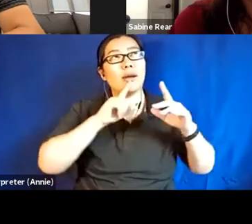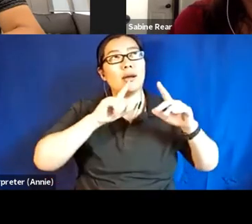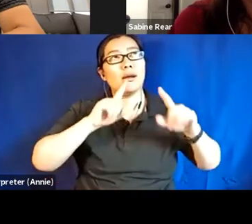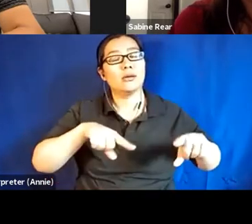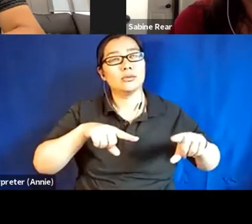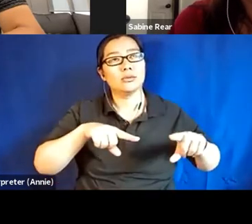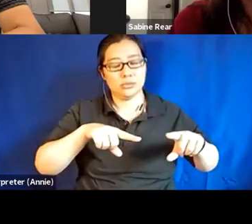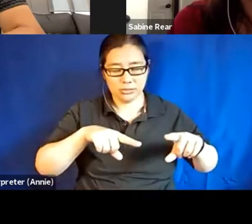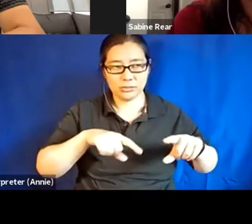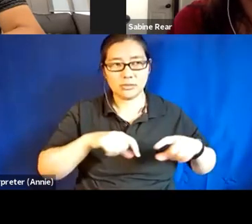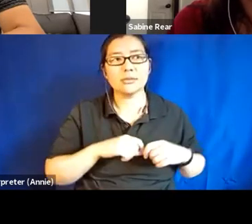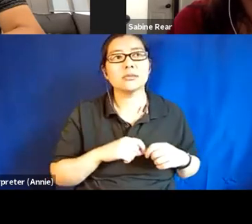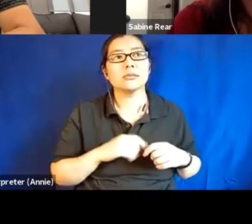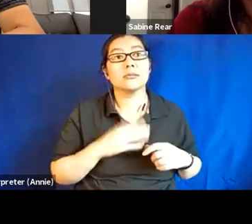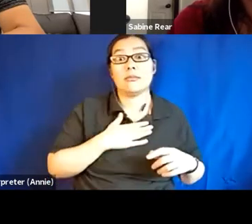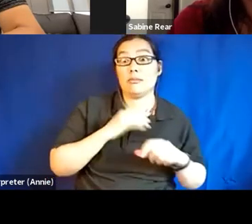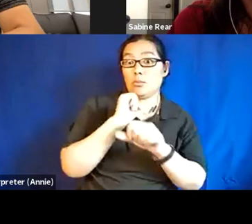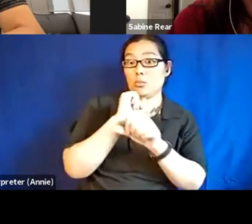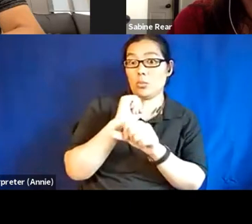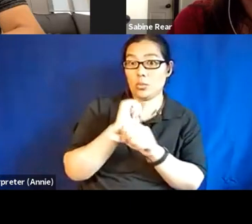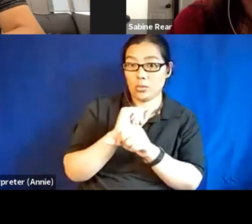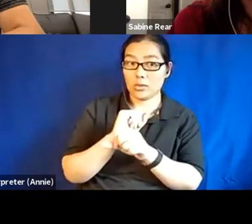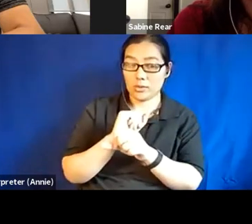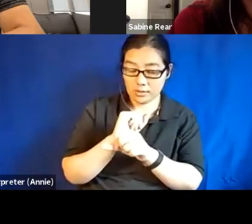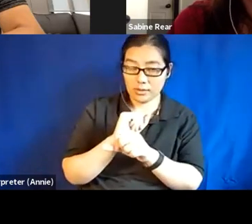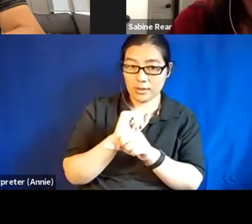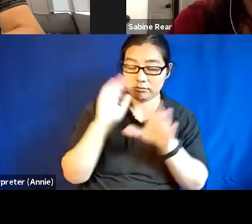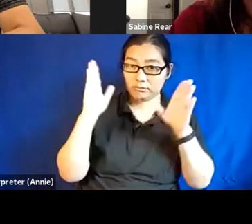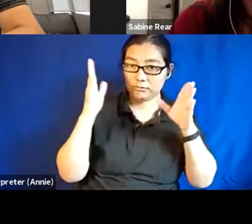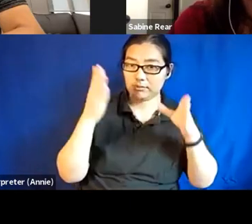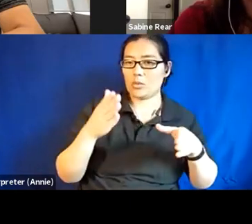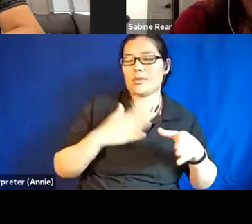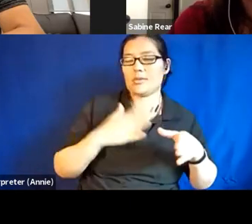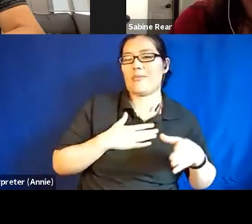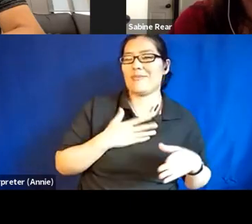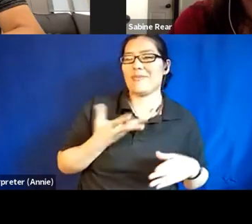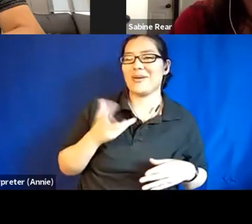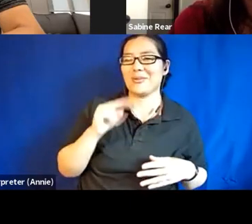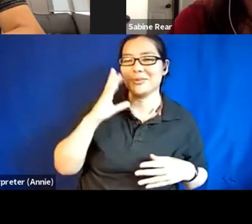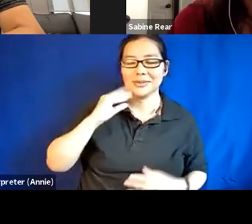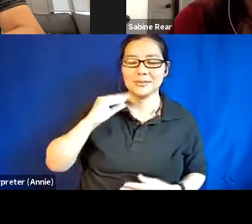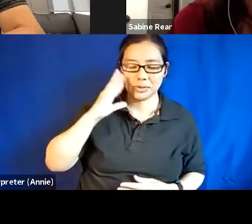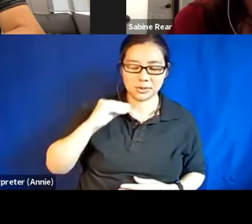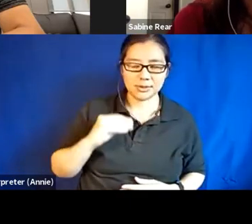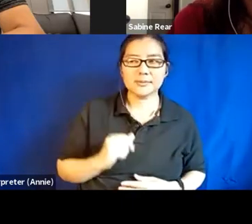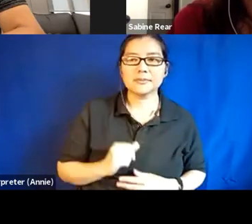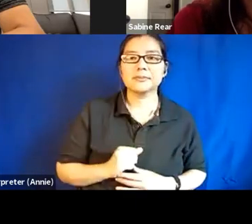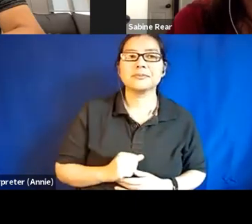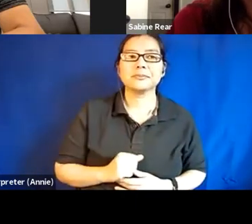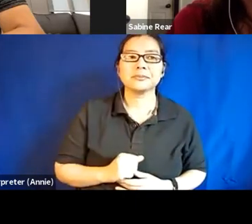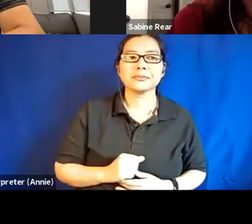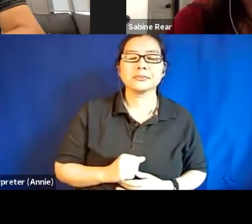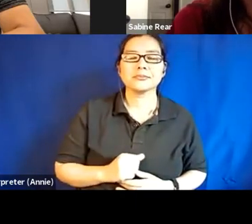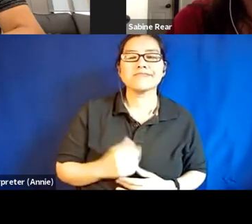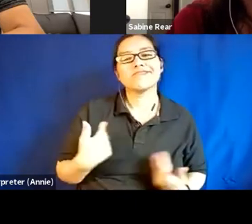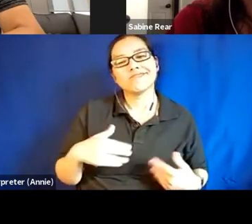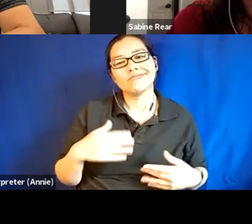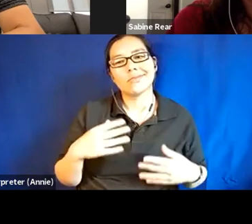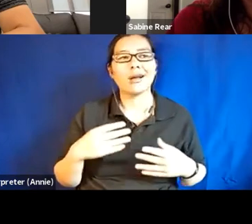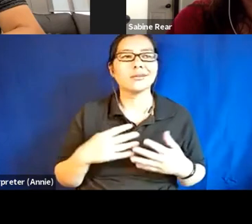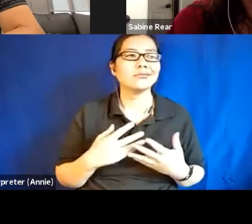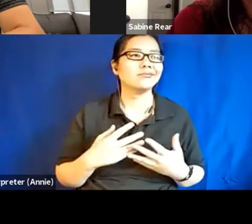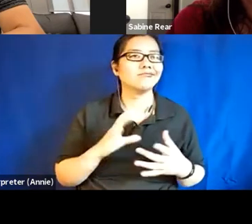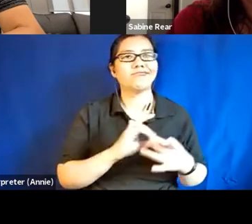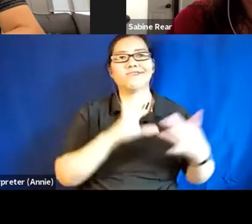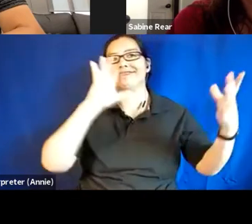the work that I'm making is centered around my own experience, I have a lot of freedom from the feeling